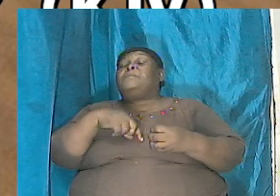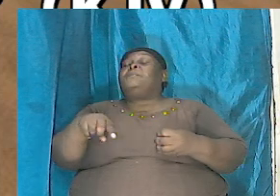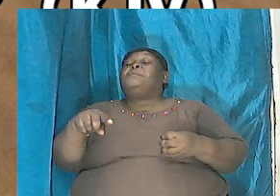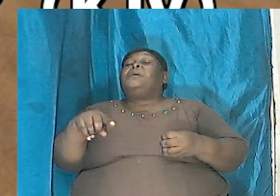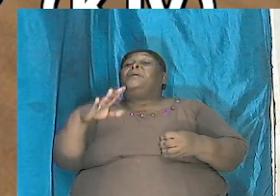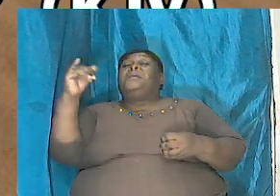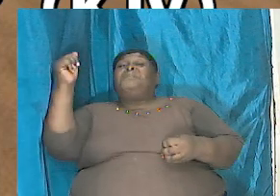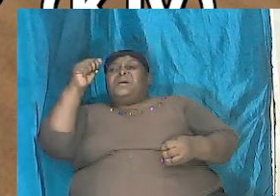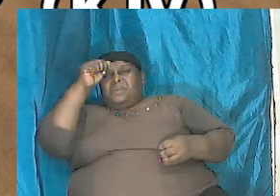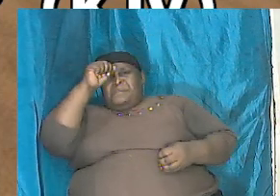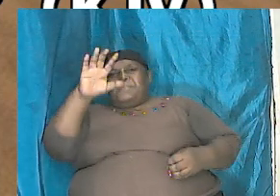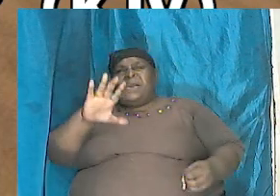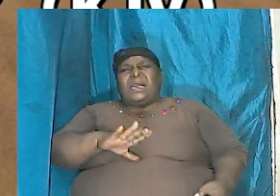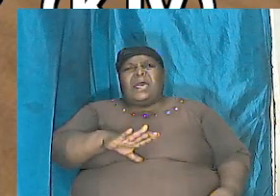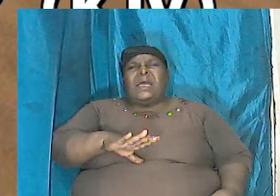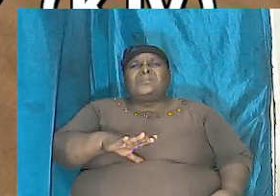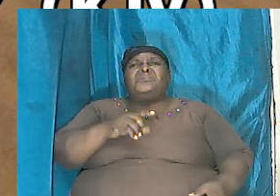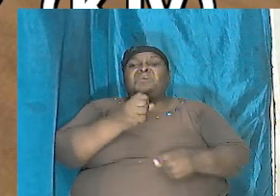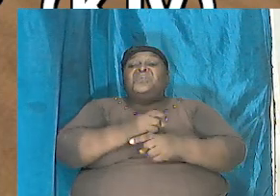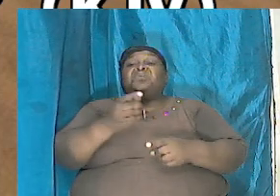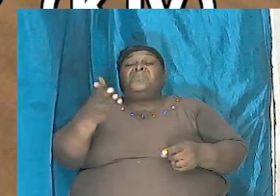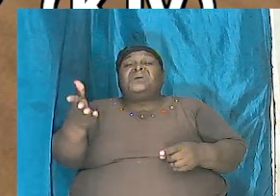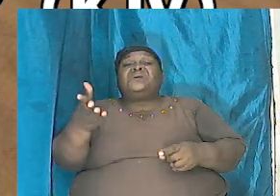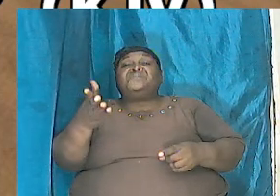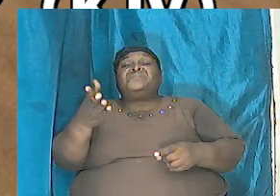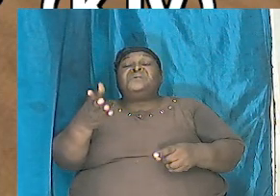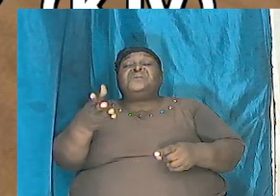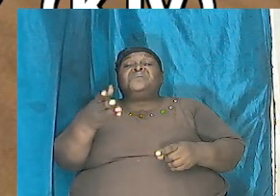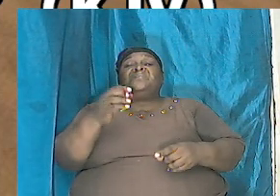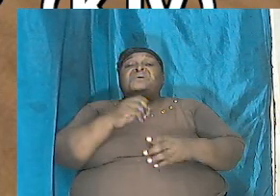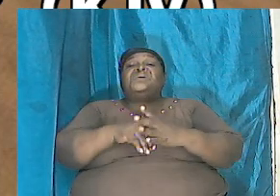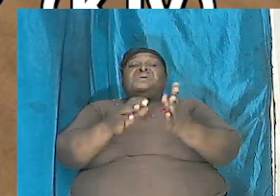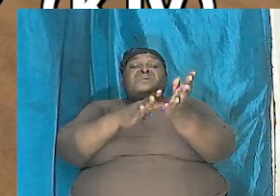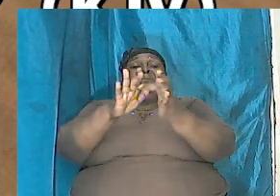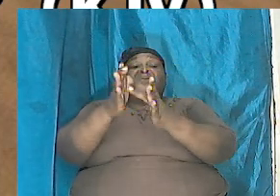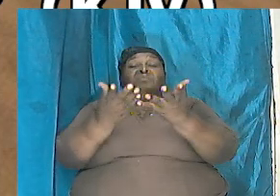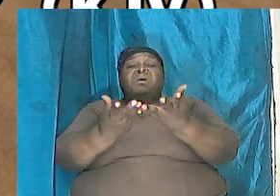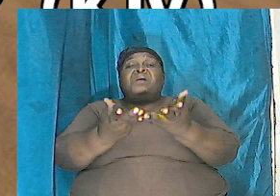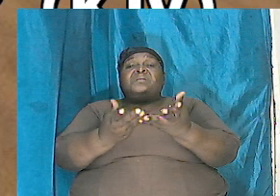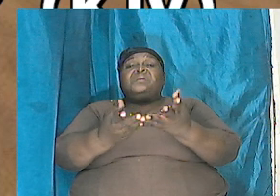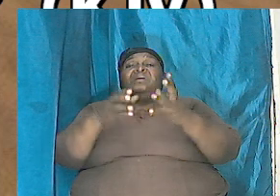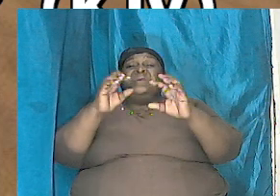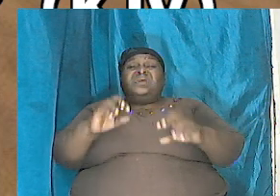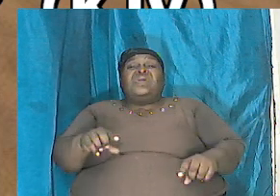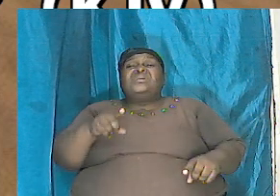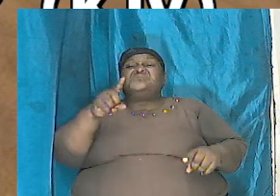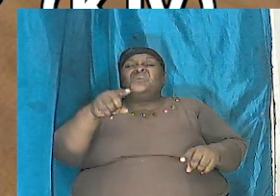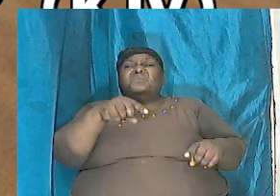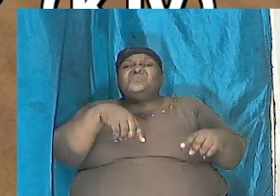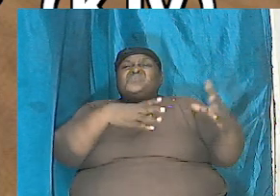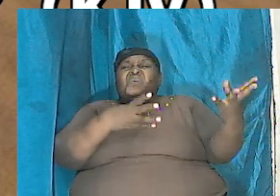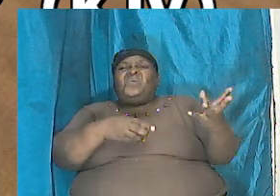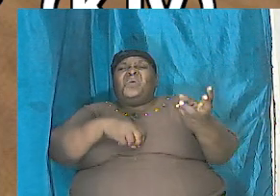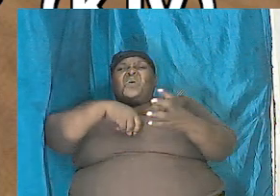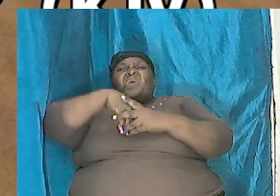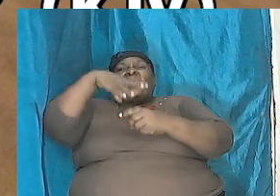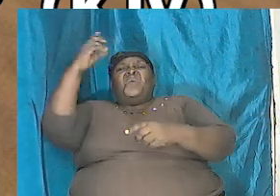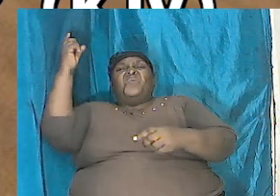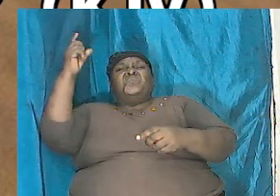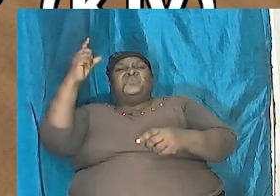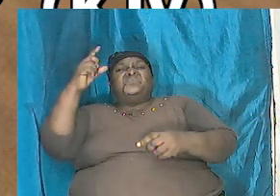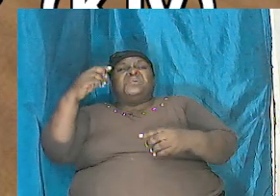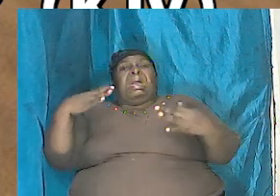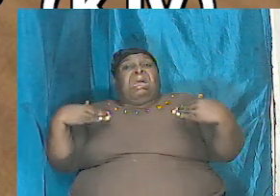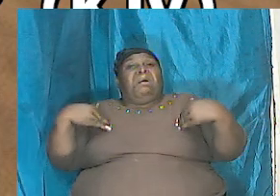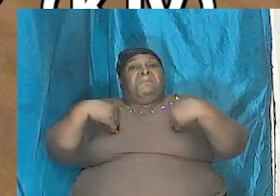right there in the bible canst thou draw out leviathan with a hook